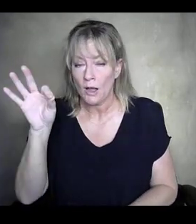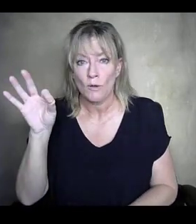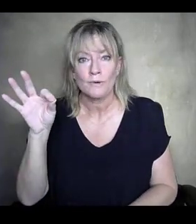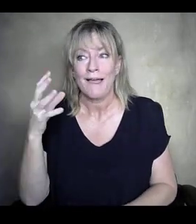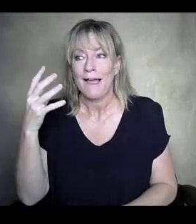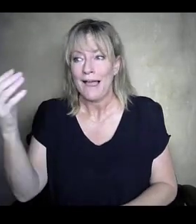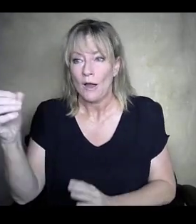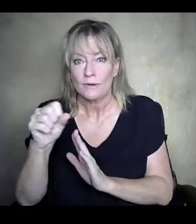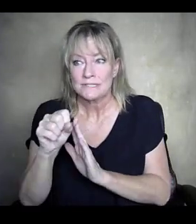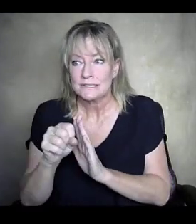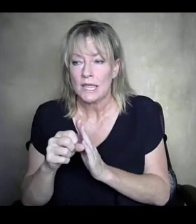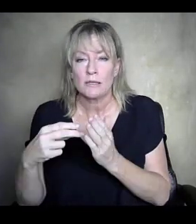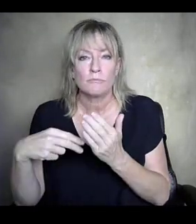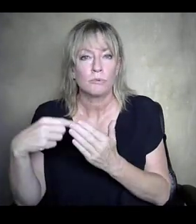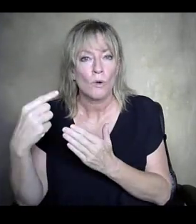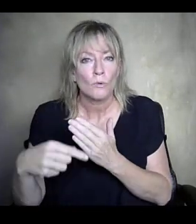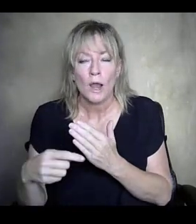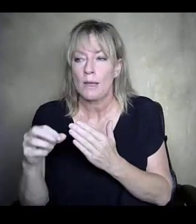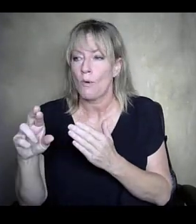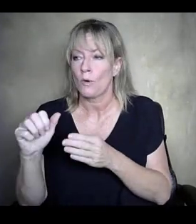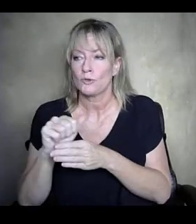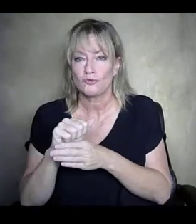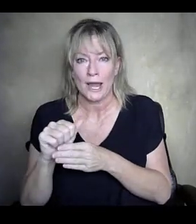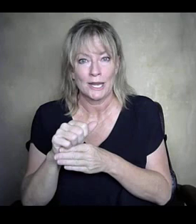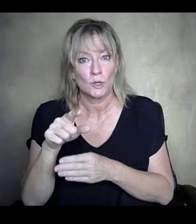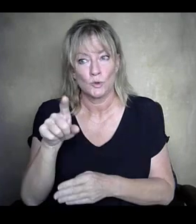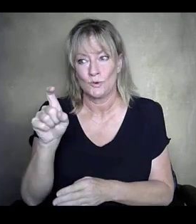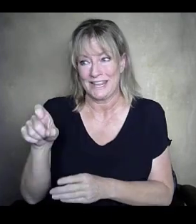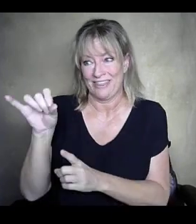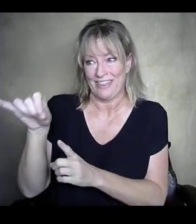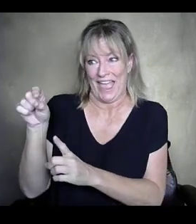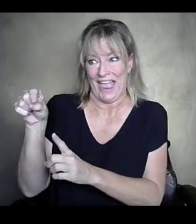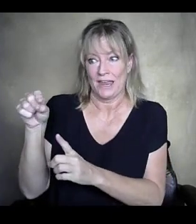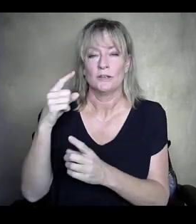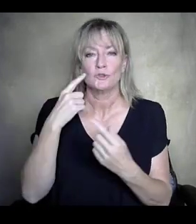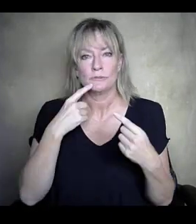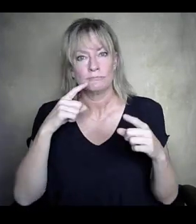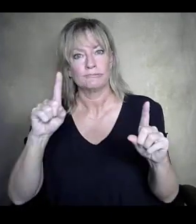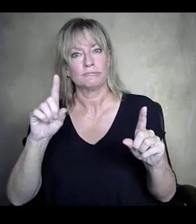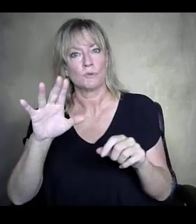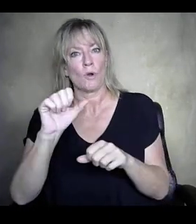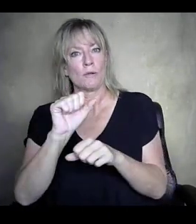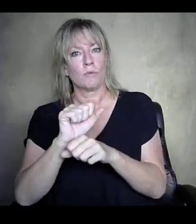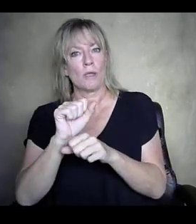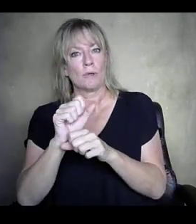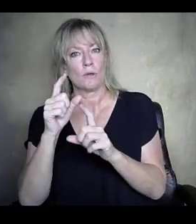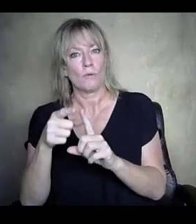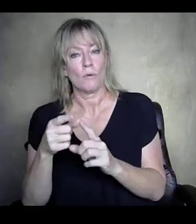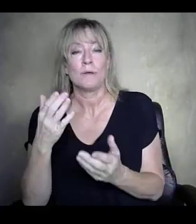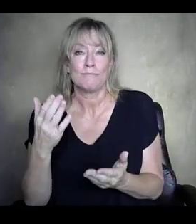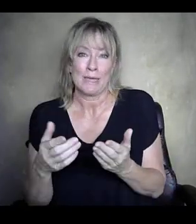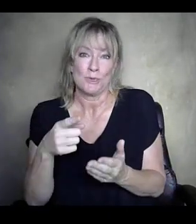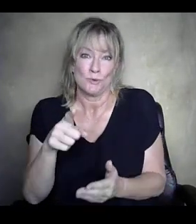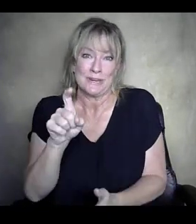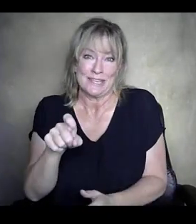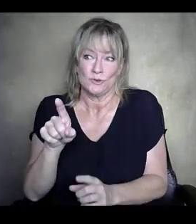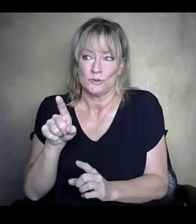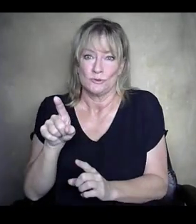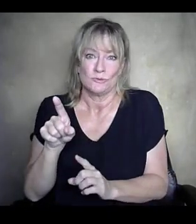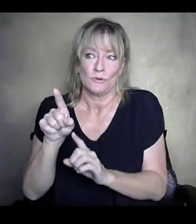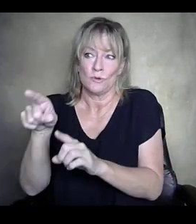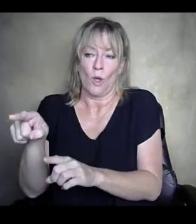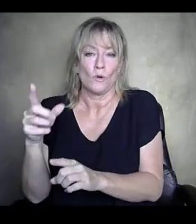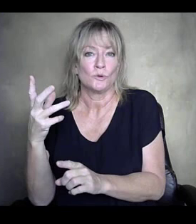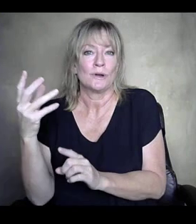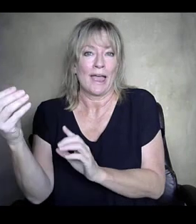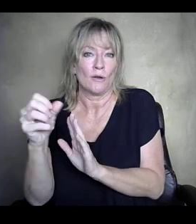goal, you may be entitled to attend the more expensive out-of-state program. If there is no in-state service that meets